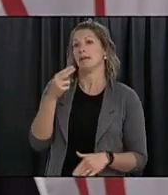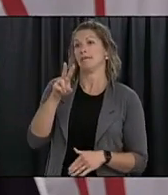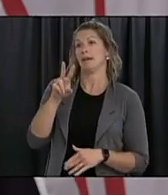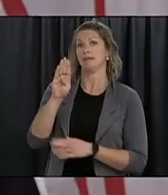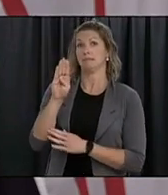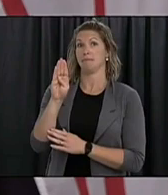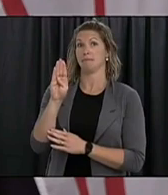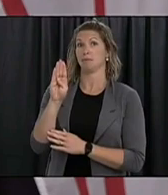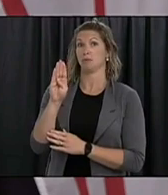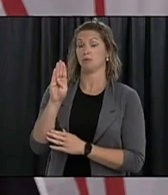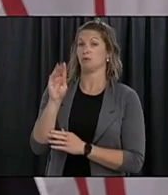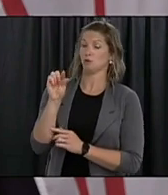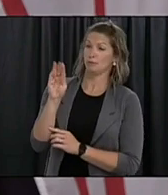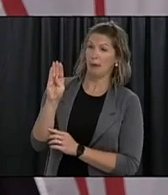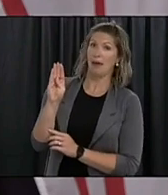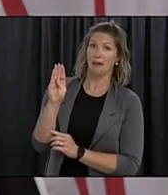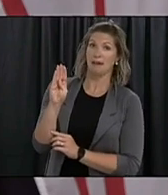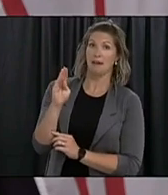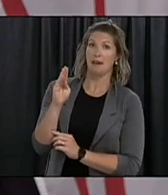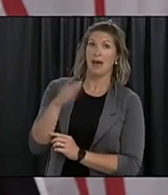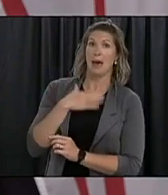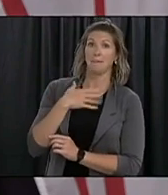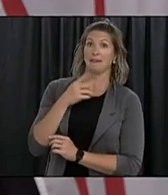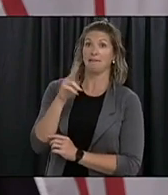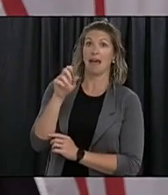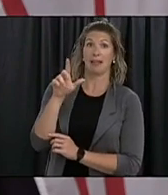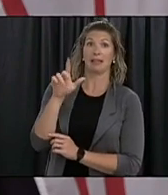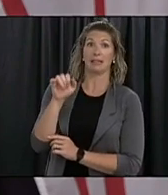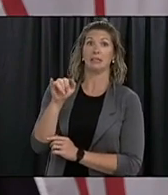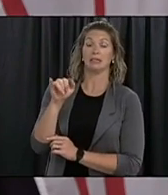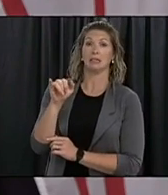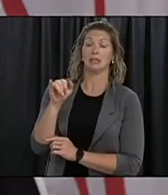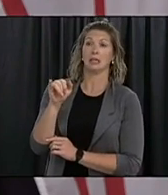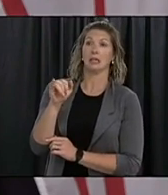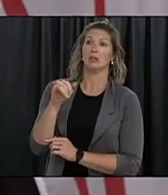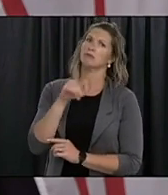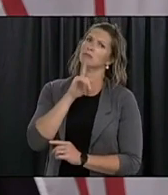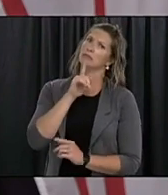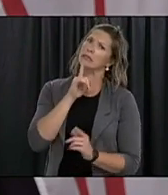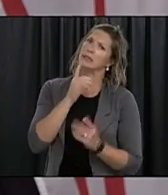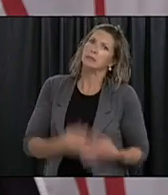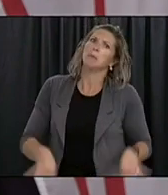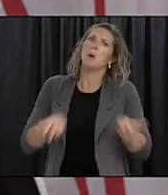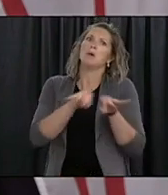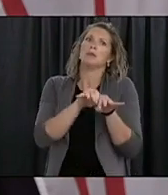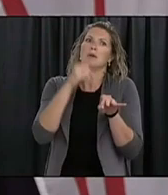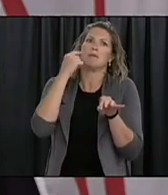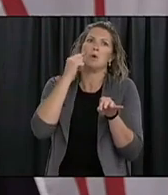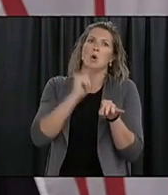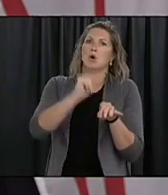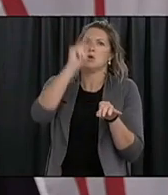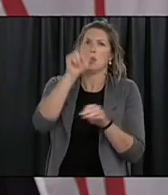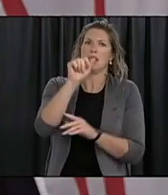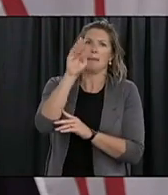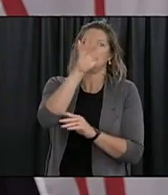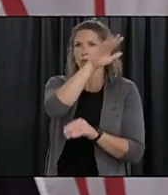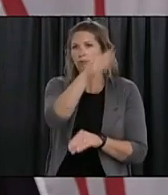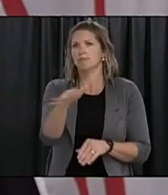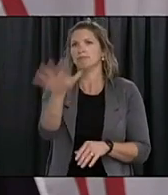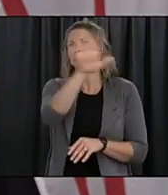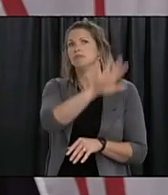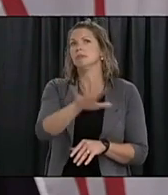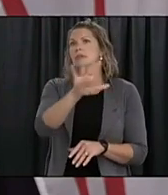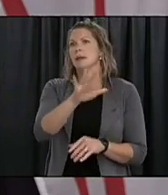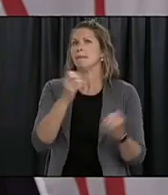significant hub for the area and the north coast. And that has been part of our abundance of caution